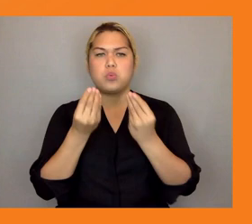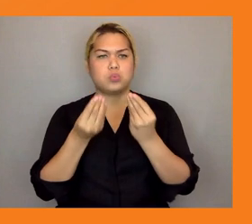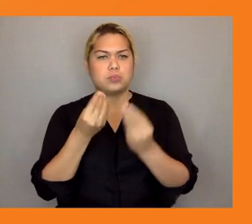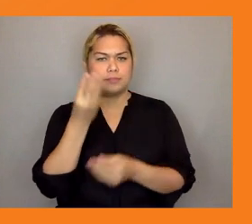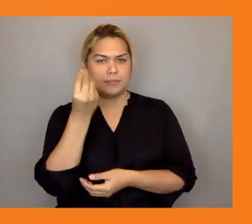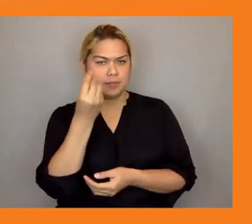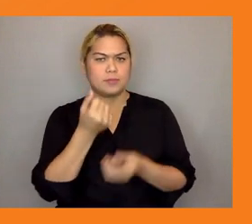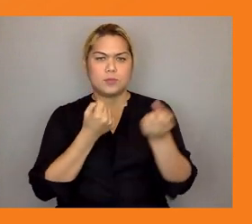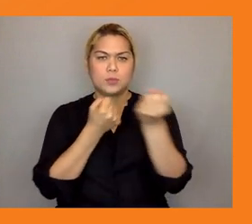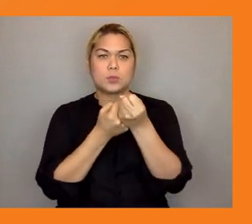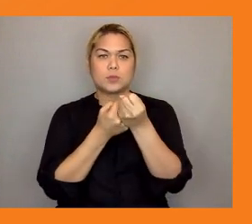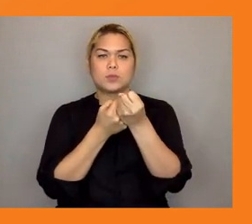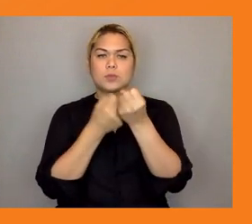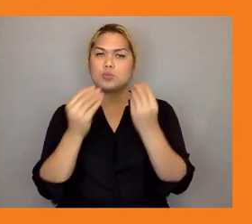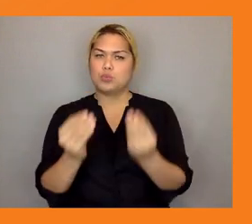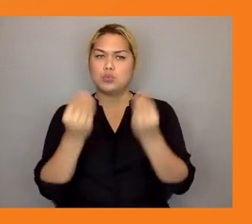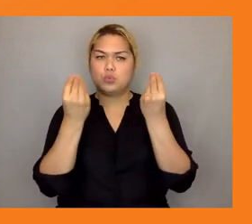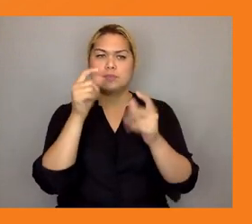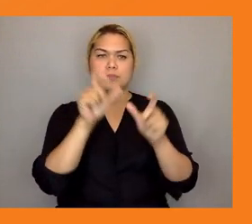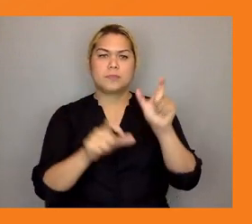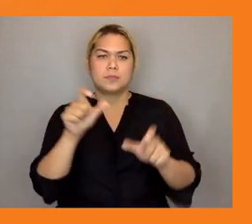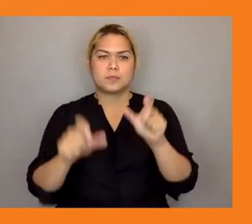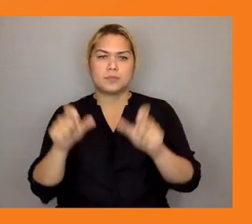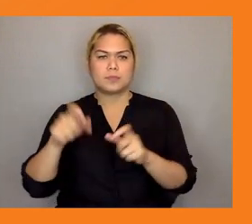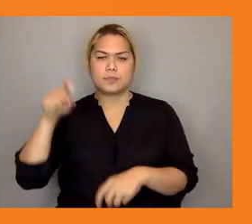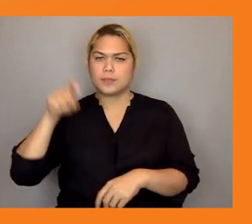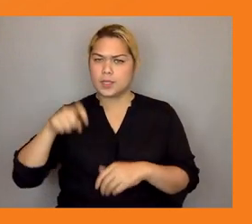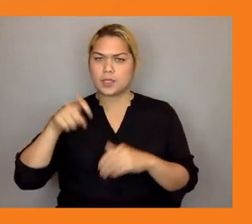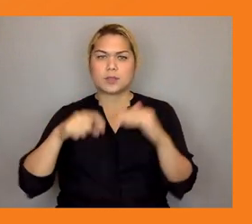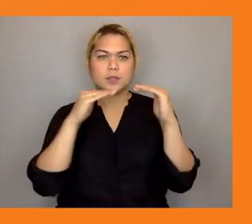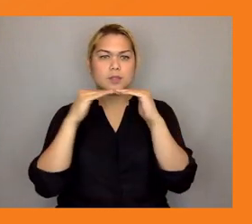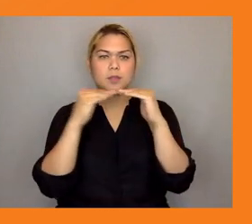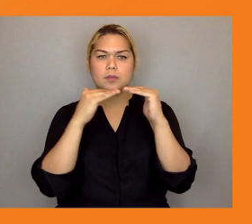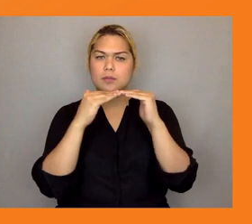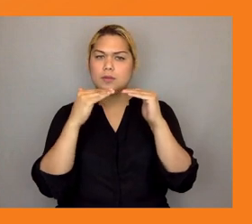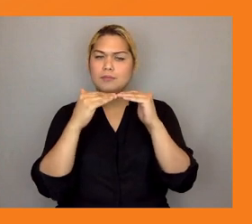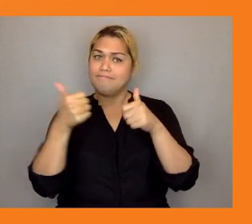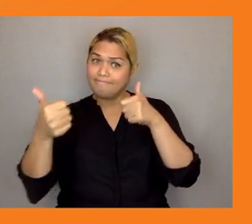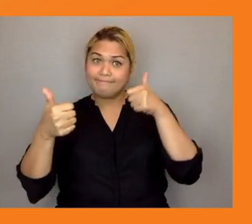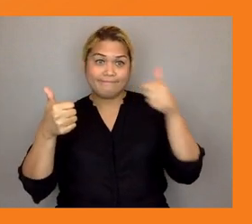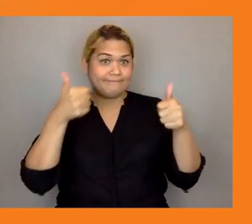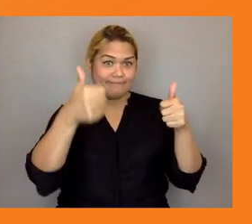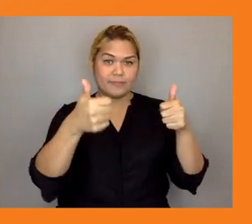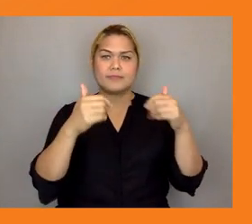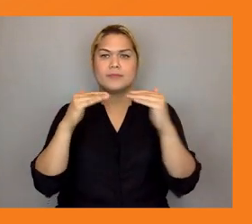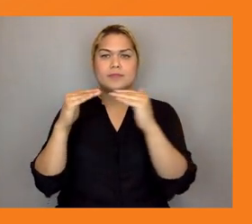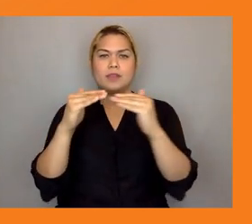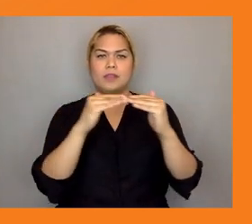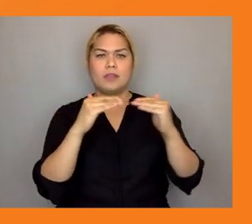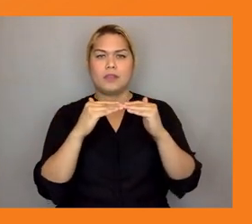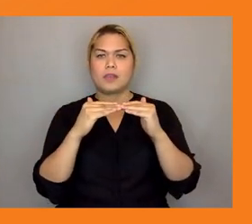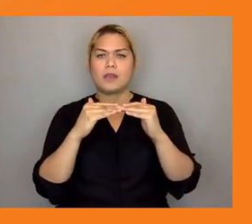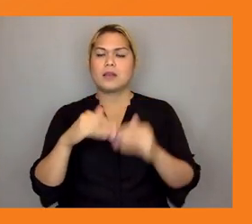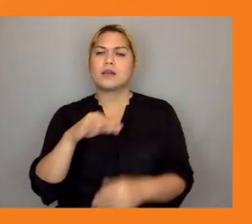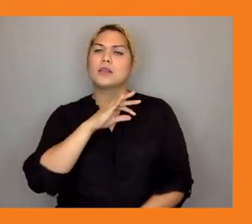of creating a win-win situation for youth employment and the environment other measures that can have immediate implications